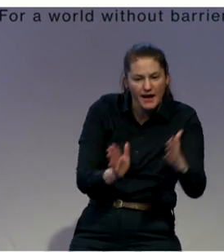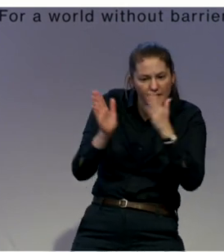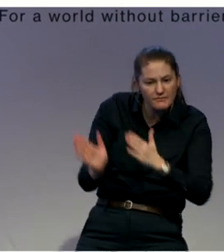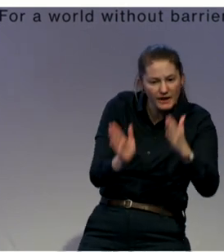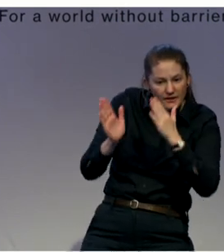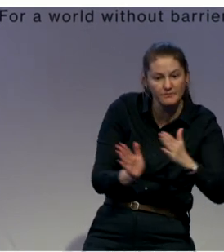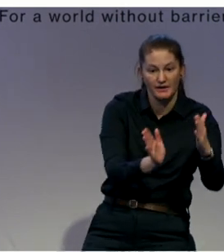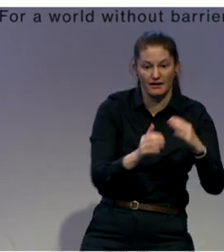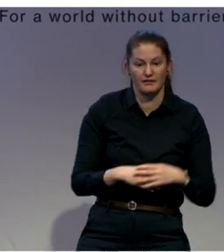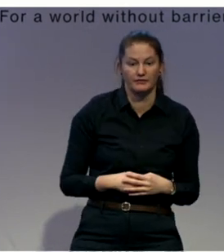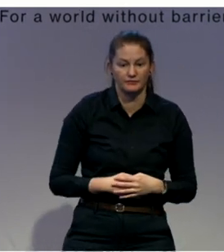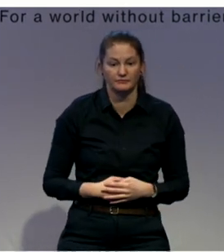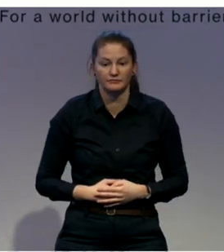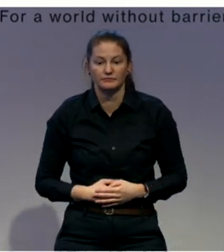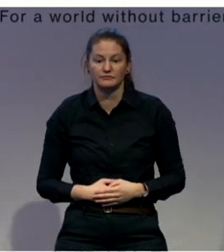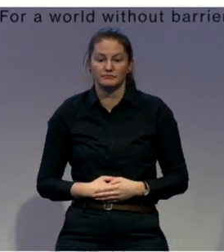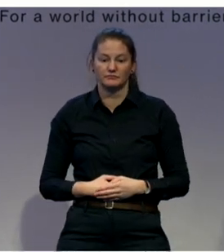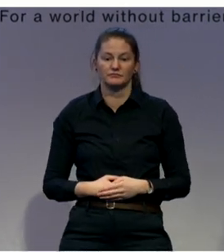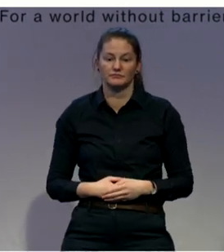could be harmful for children as well.